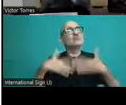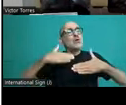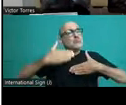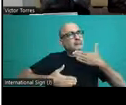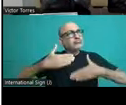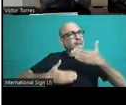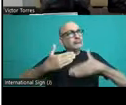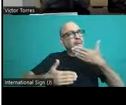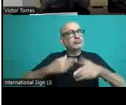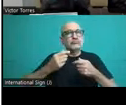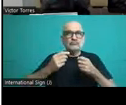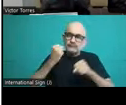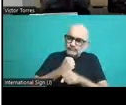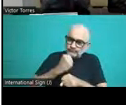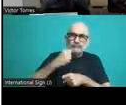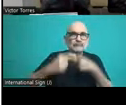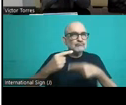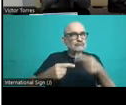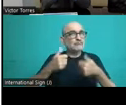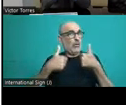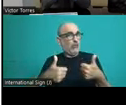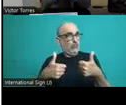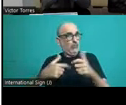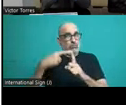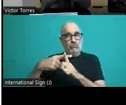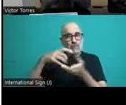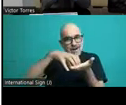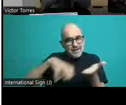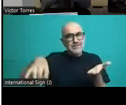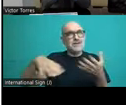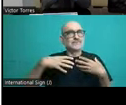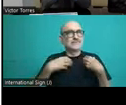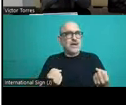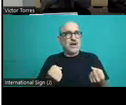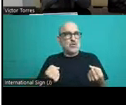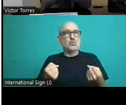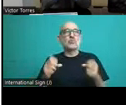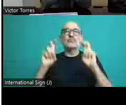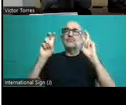Chile developed a sort of area of health called